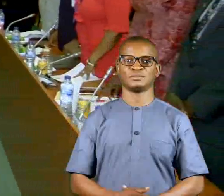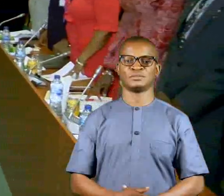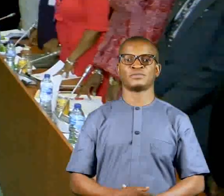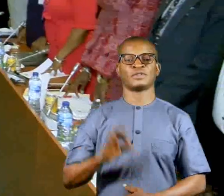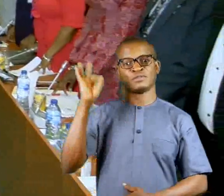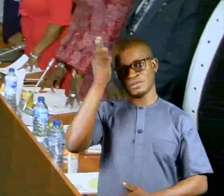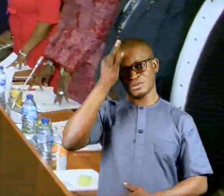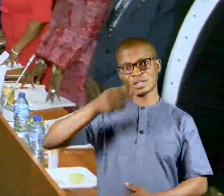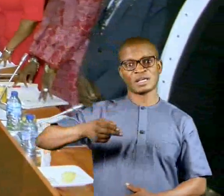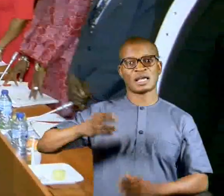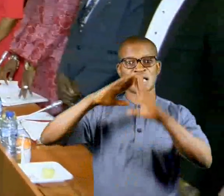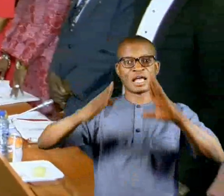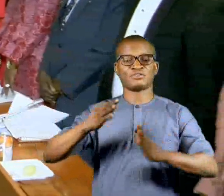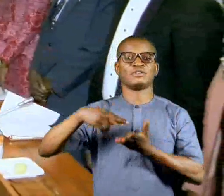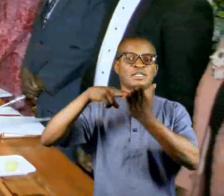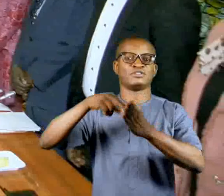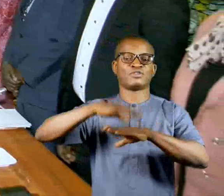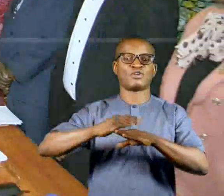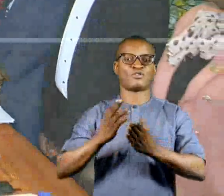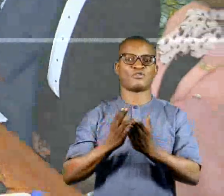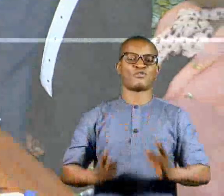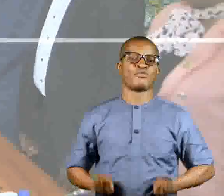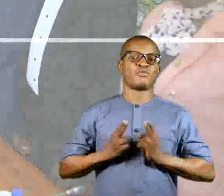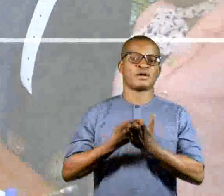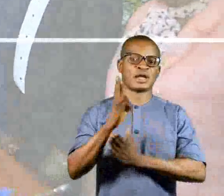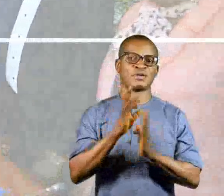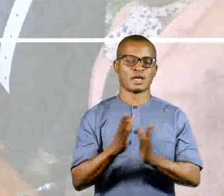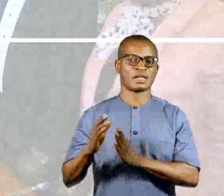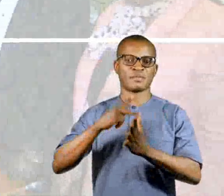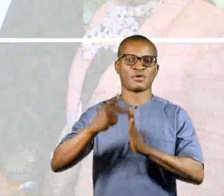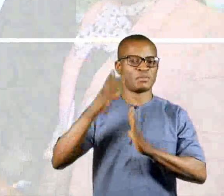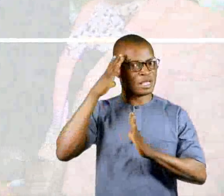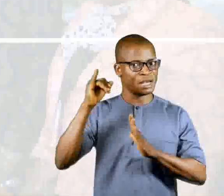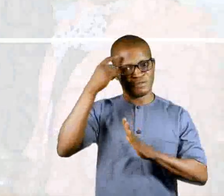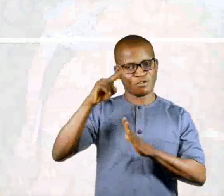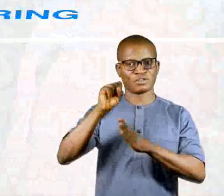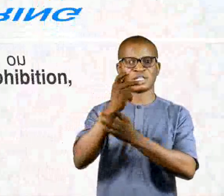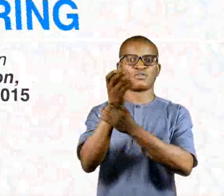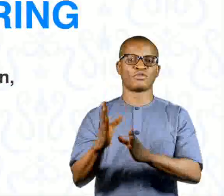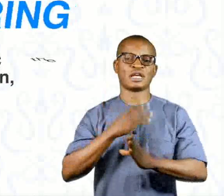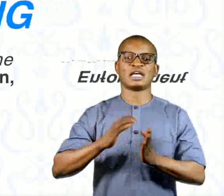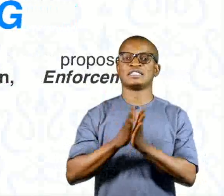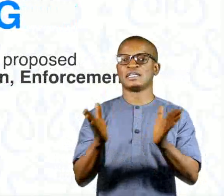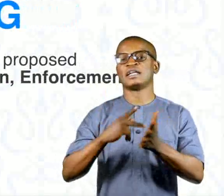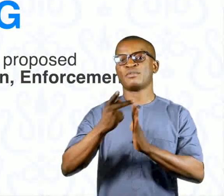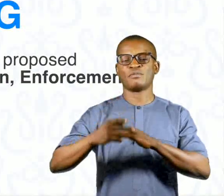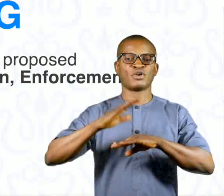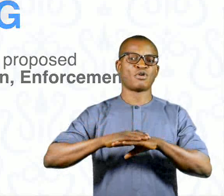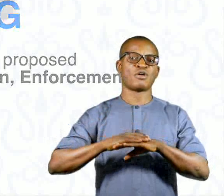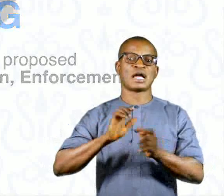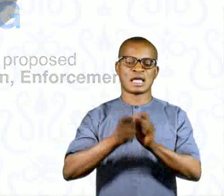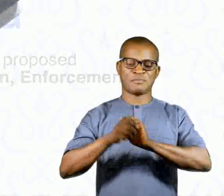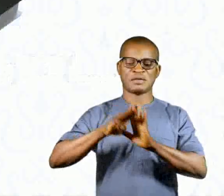The Federal House of Representatives Committee on Human Rights recently organized a public hearing for stakeholders and the general public on the